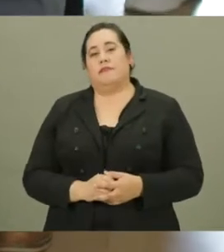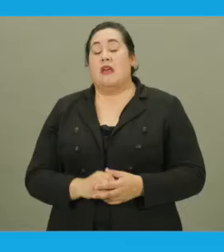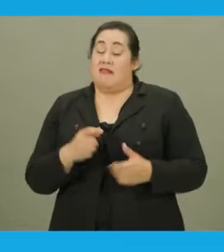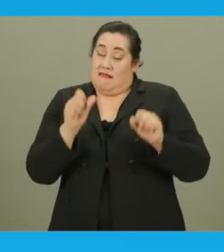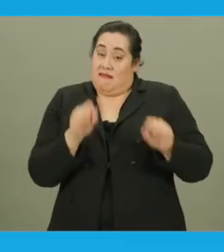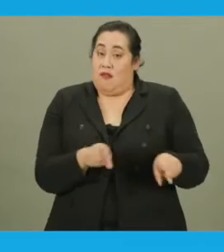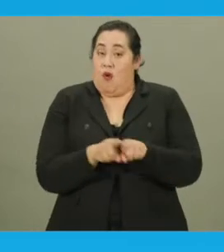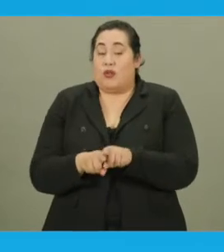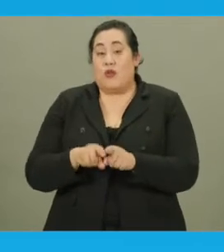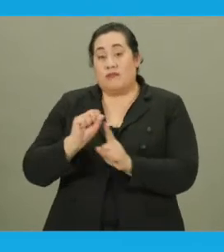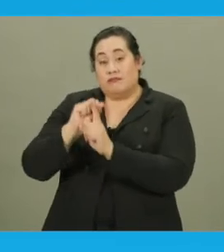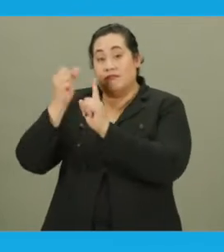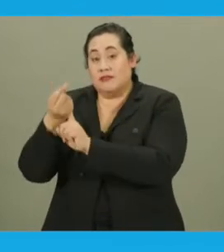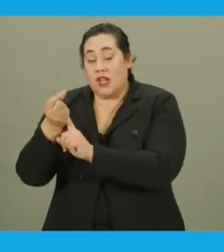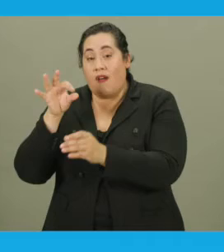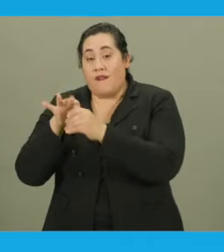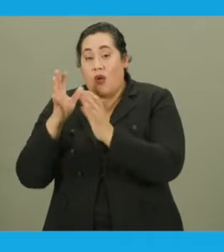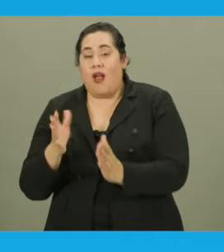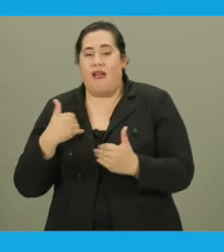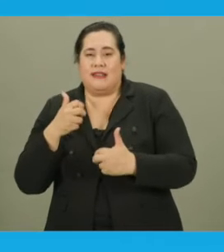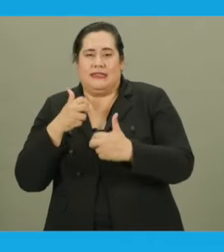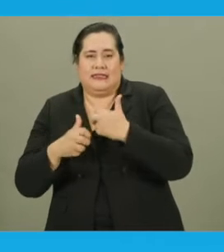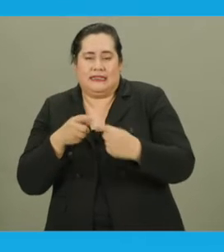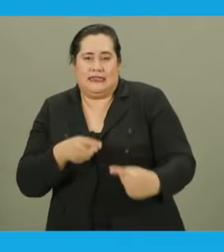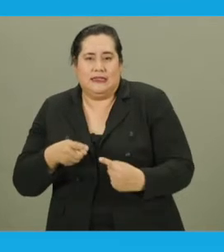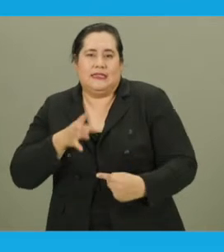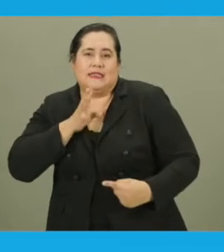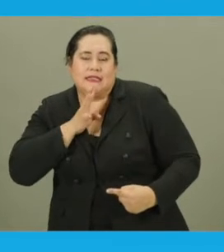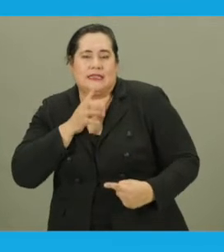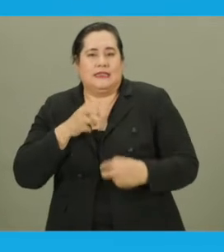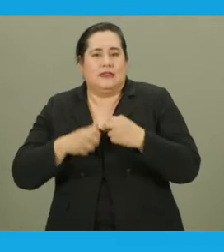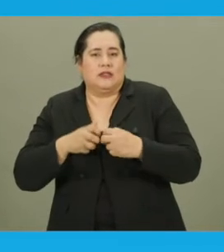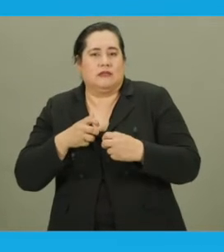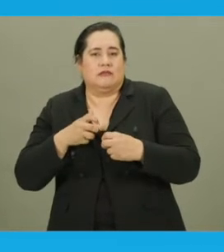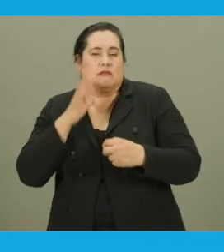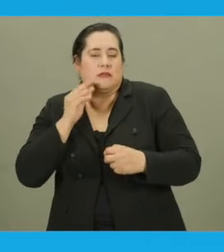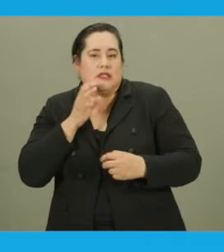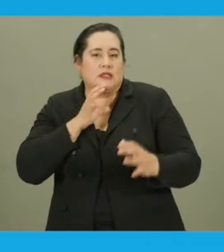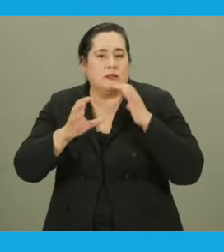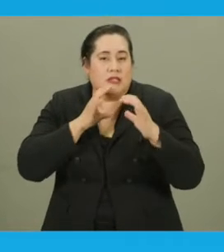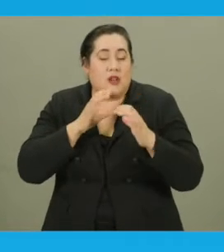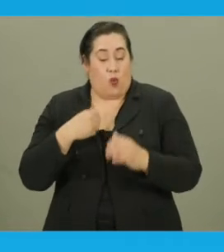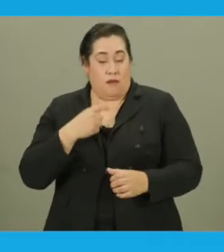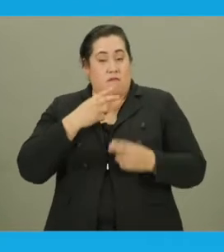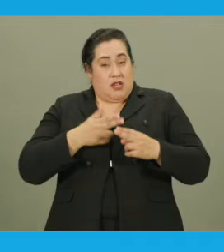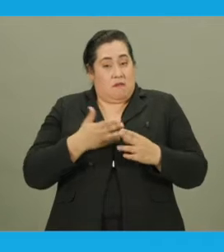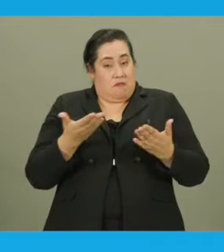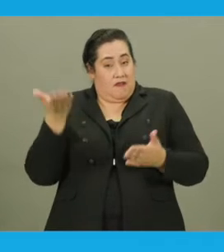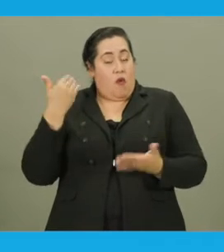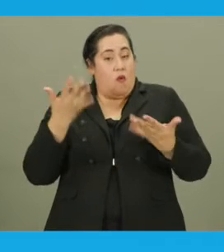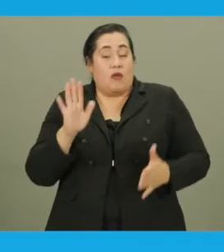help. There could also be a circumstance where a voter has difficulty speaking or communicating. As we mentioned before,